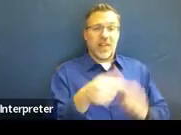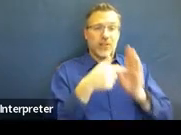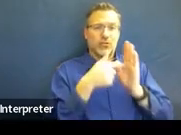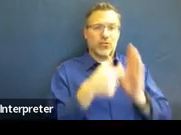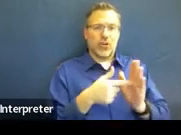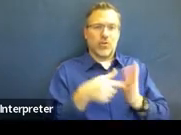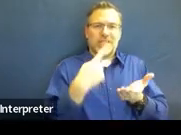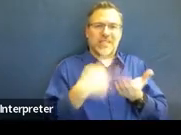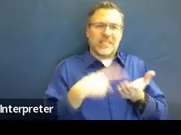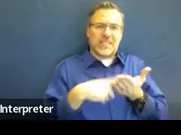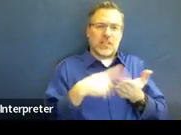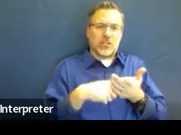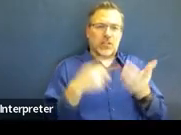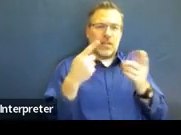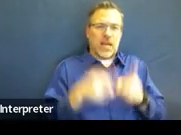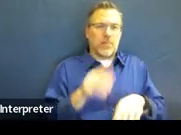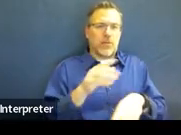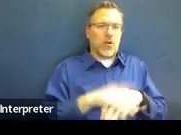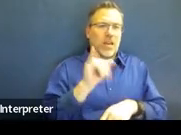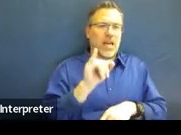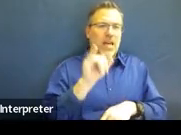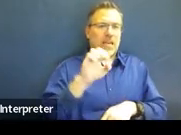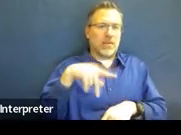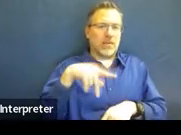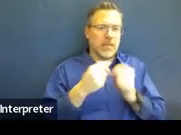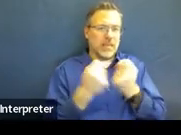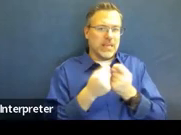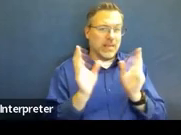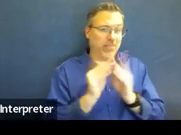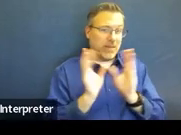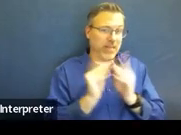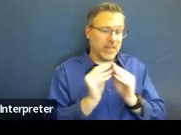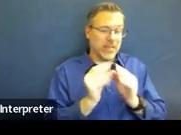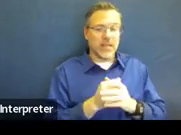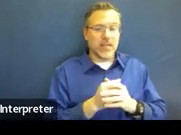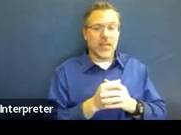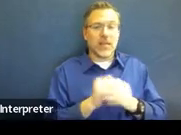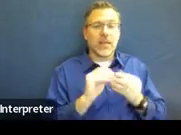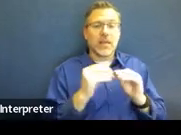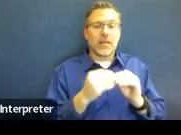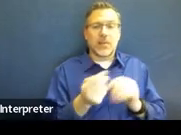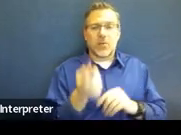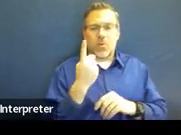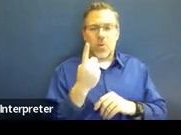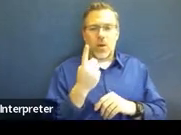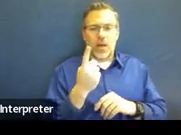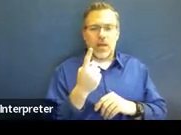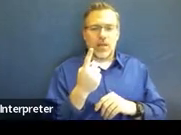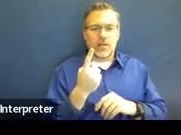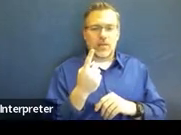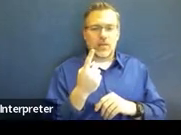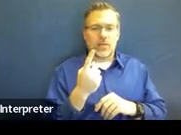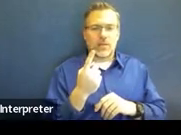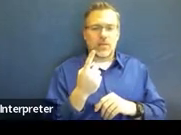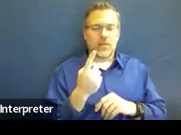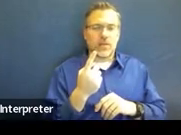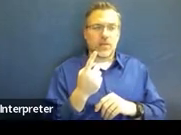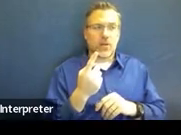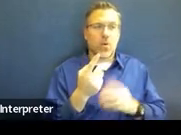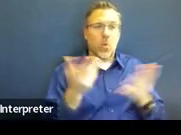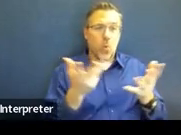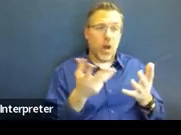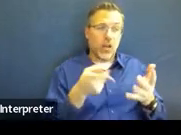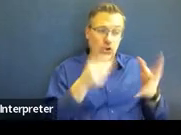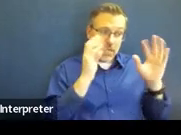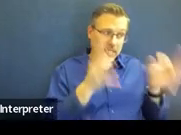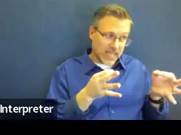the IEP team meeting, where the number one is more of those determinations, what you all decided and why